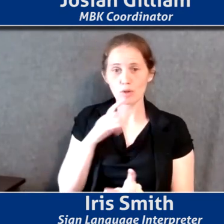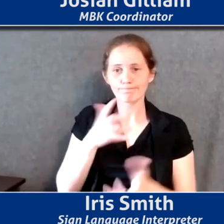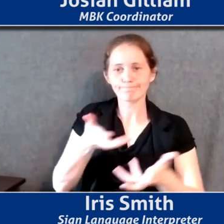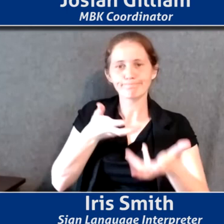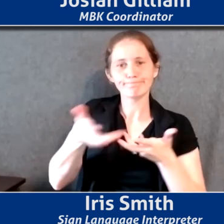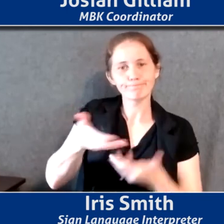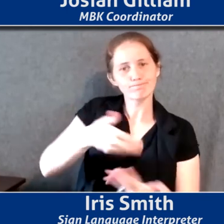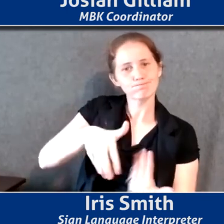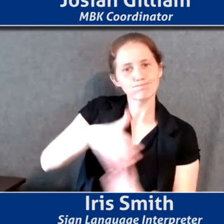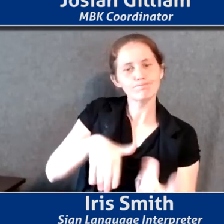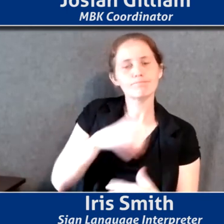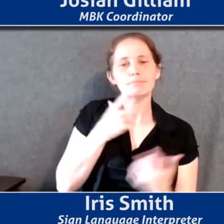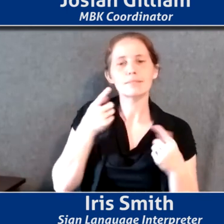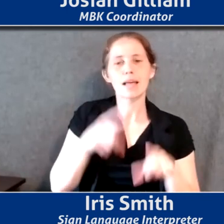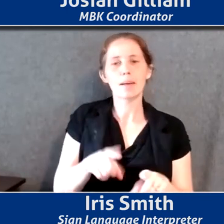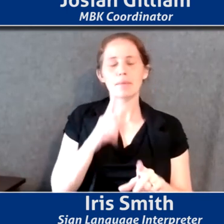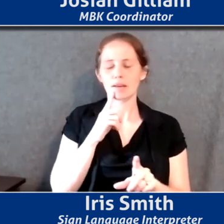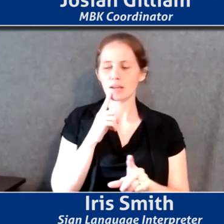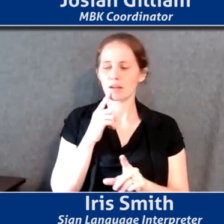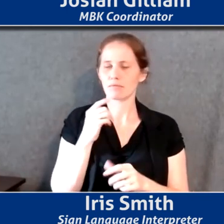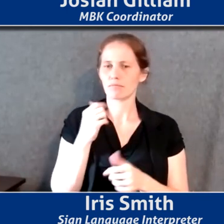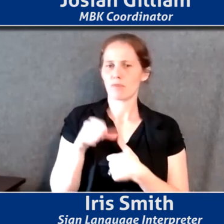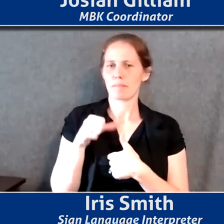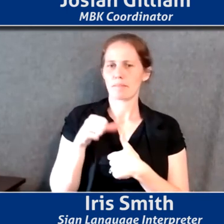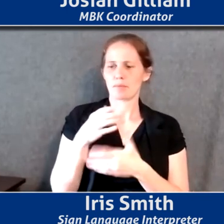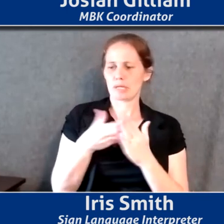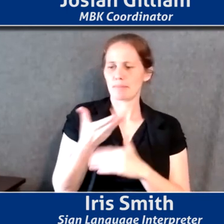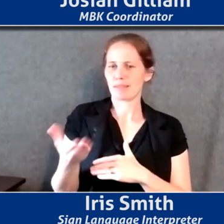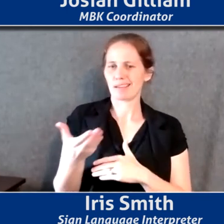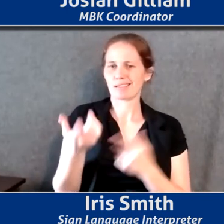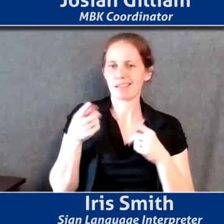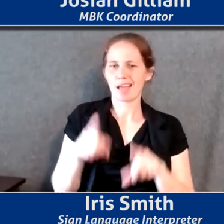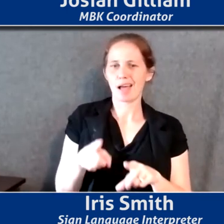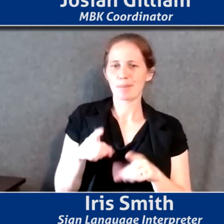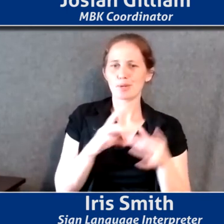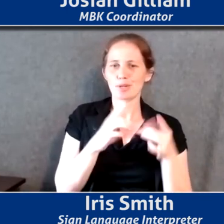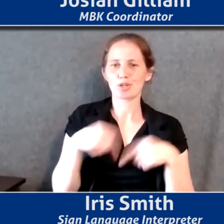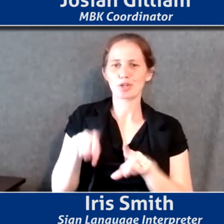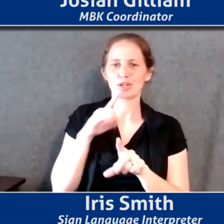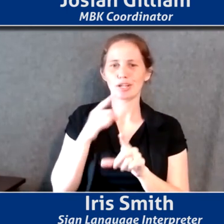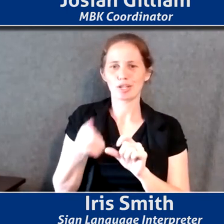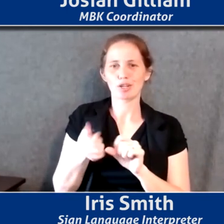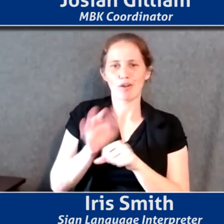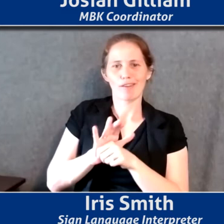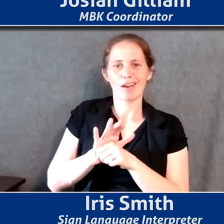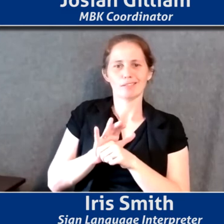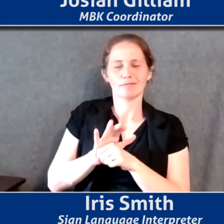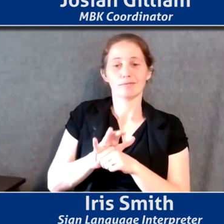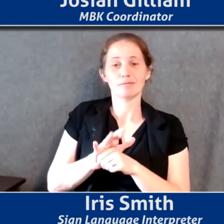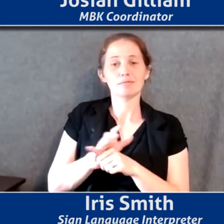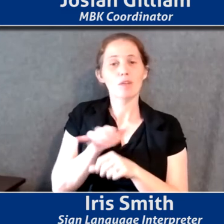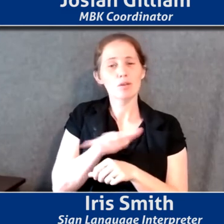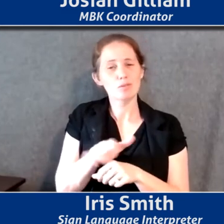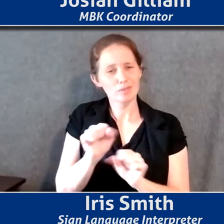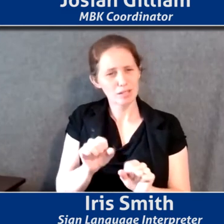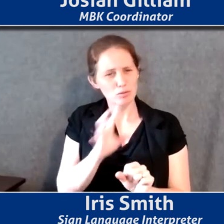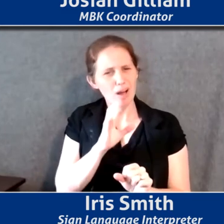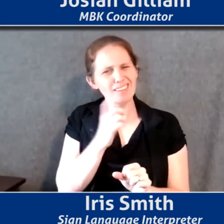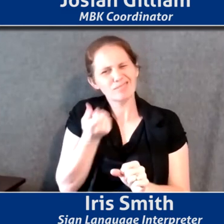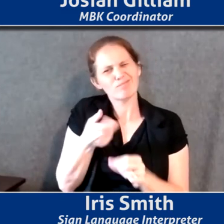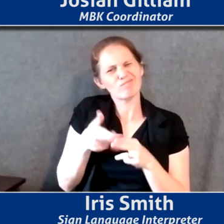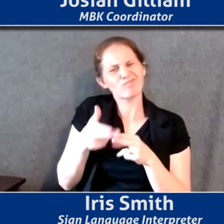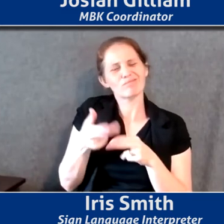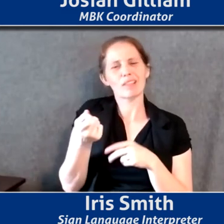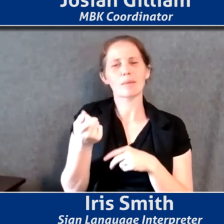uh, that's taken place. And it reminds me of some things we've seen here locally, uh, in the COVID-19 era, uh, you know, as well. So can you talk about, and you mentioned this a little bit